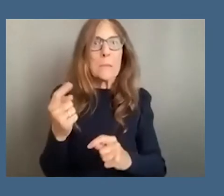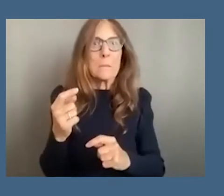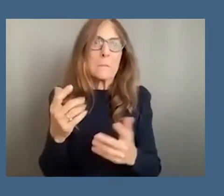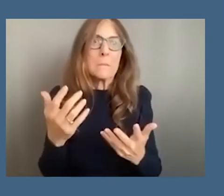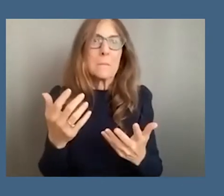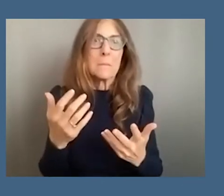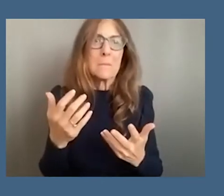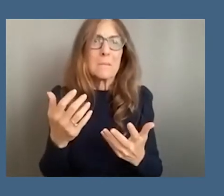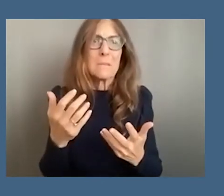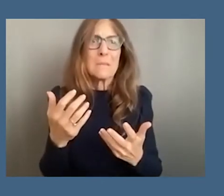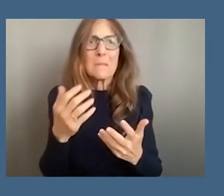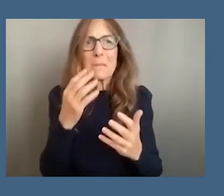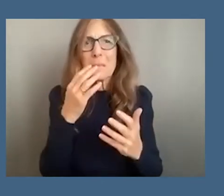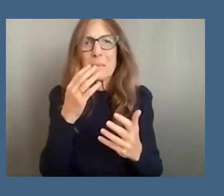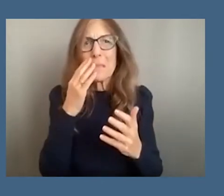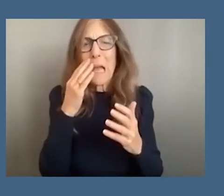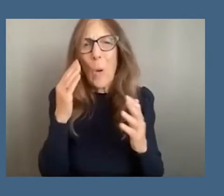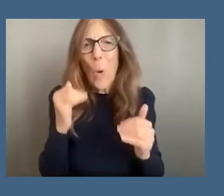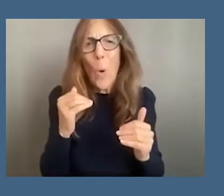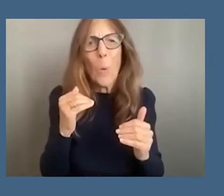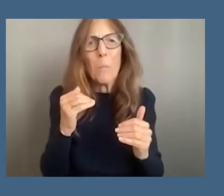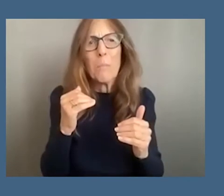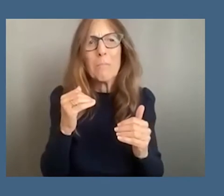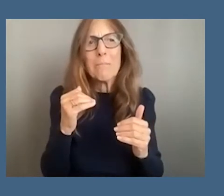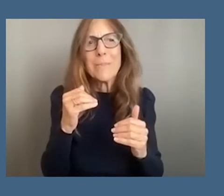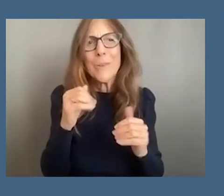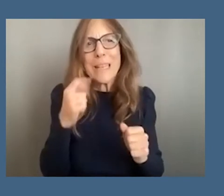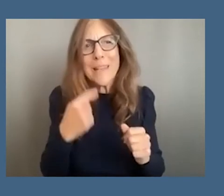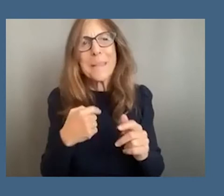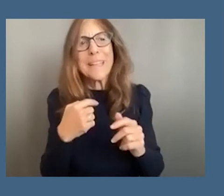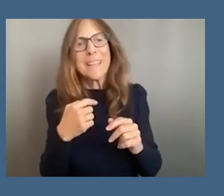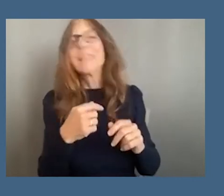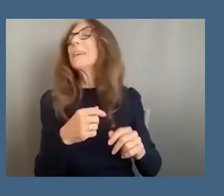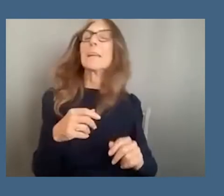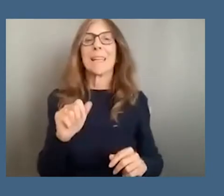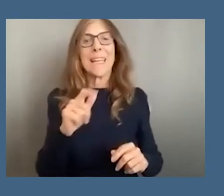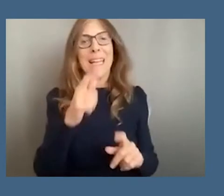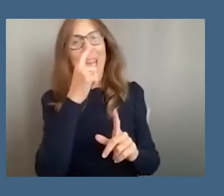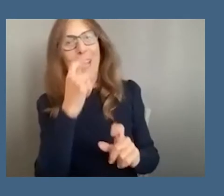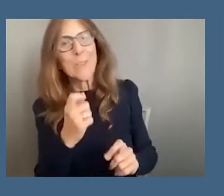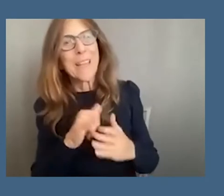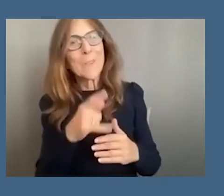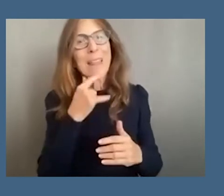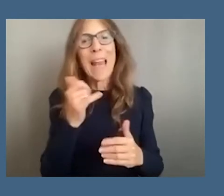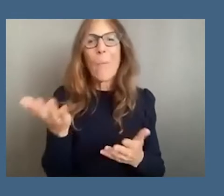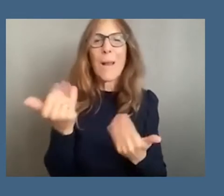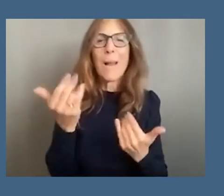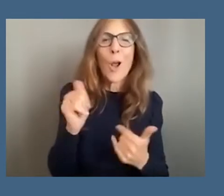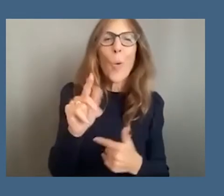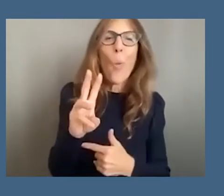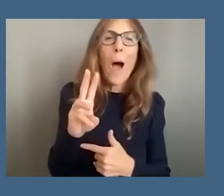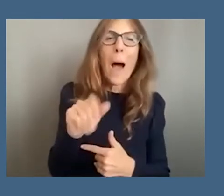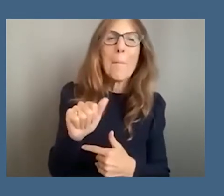oh we can't hear you michelle thank you it's interesting that you should mention that i want to bring kwame into this too